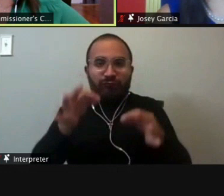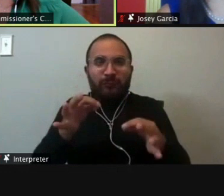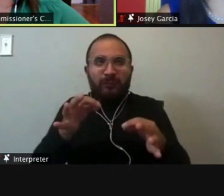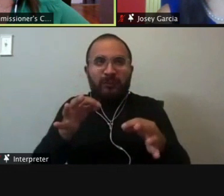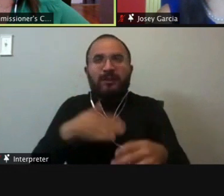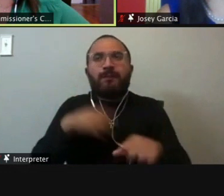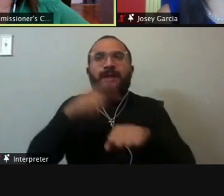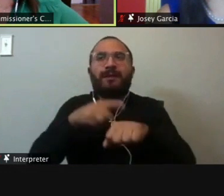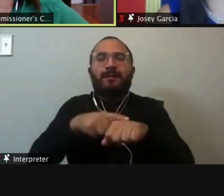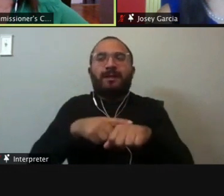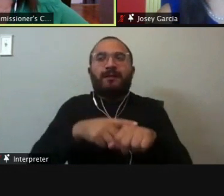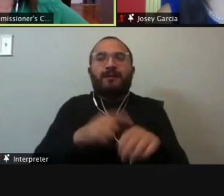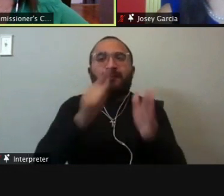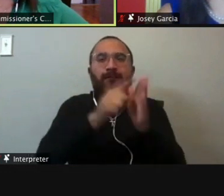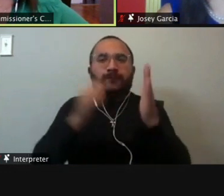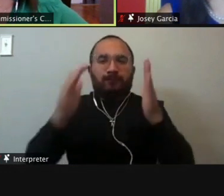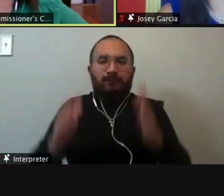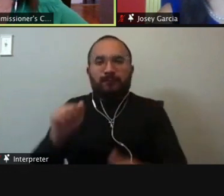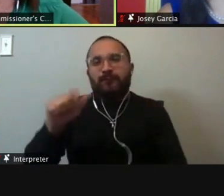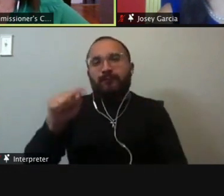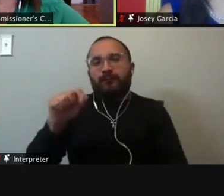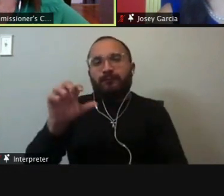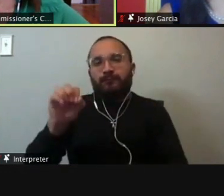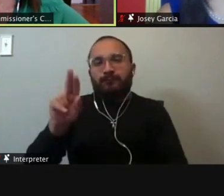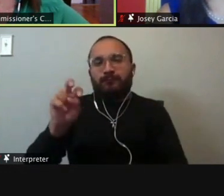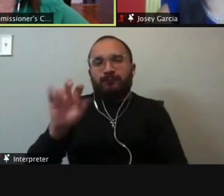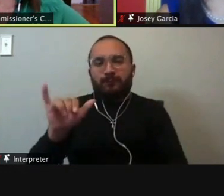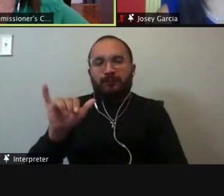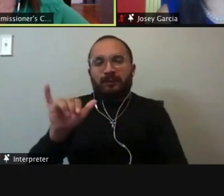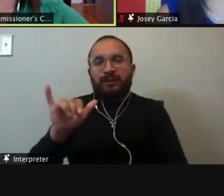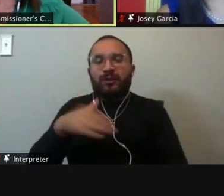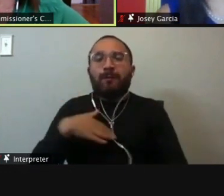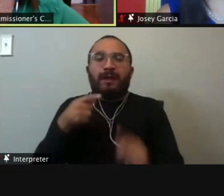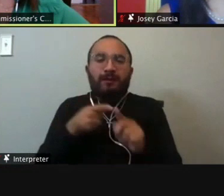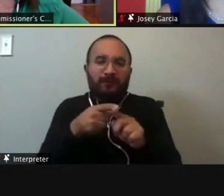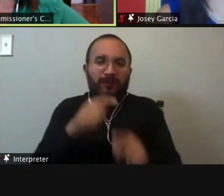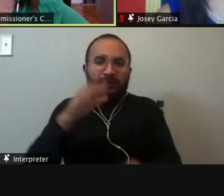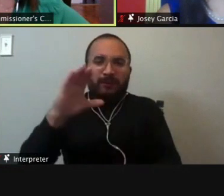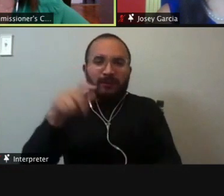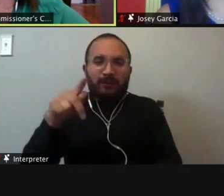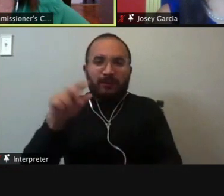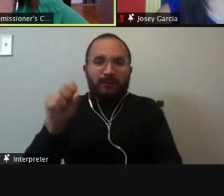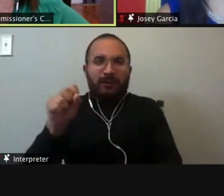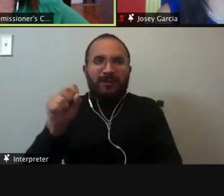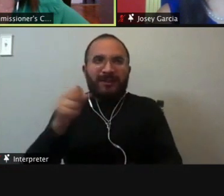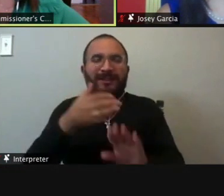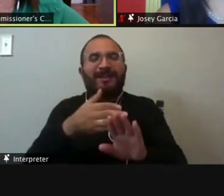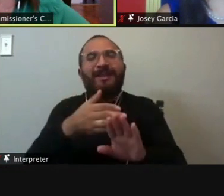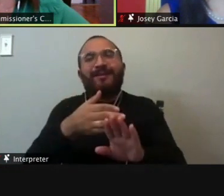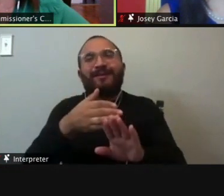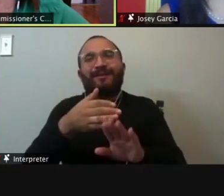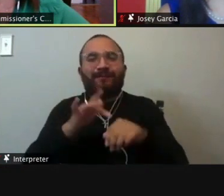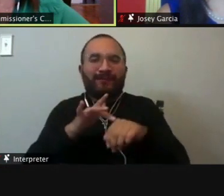worked in the, there's different types of specialty courts. So I mainly do CPS work. So there's an early intervention, um, specialty